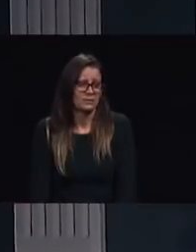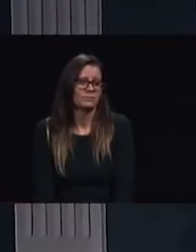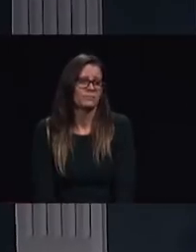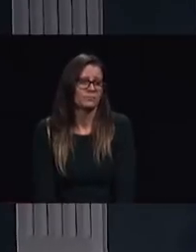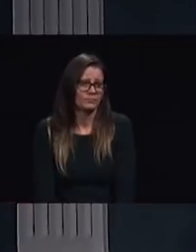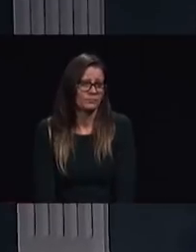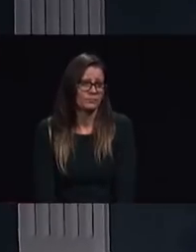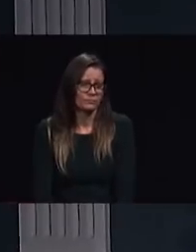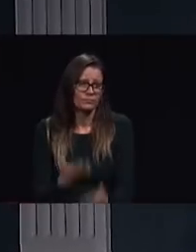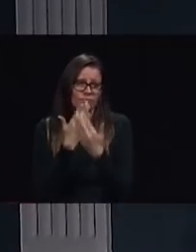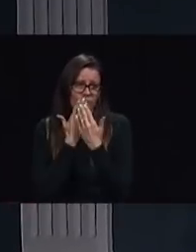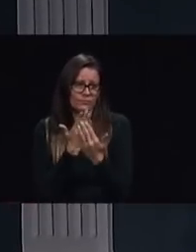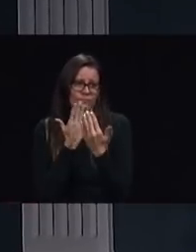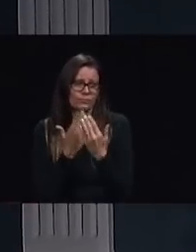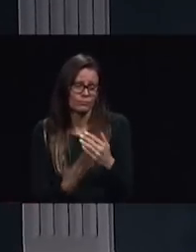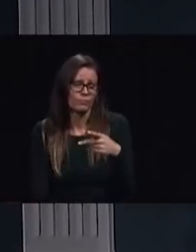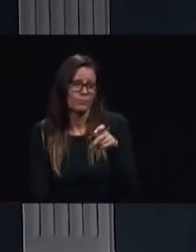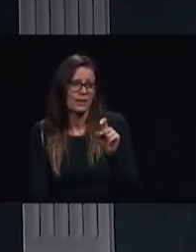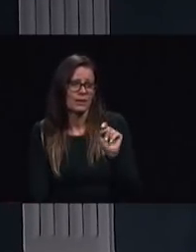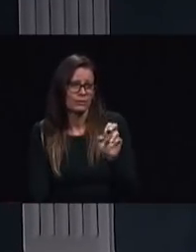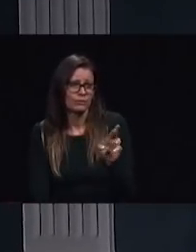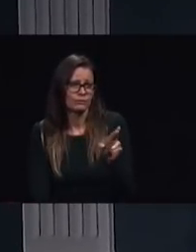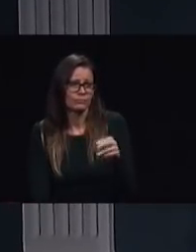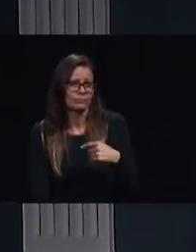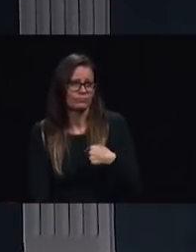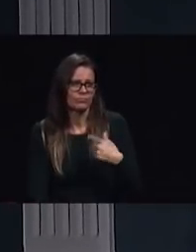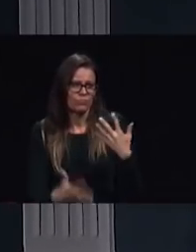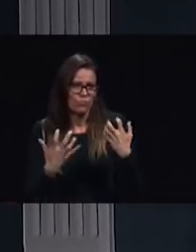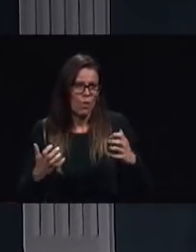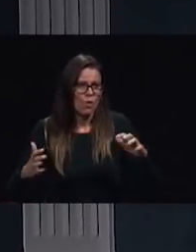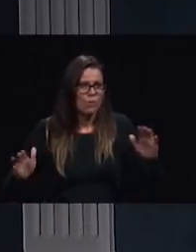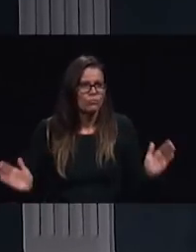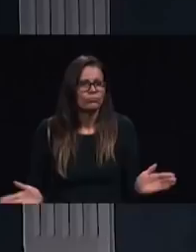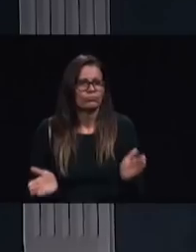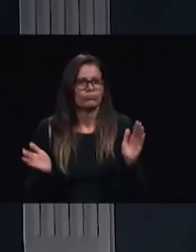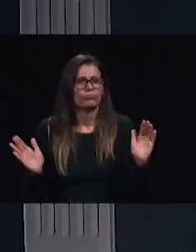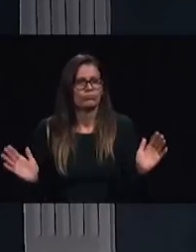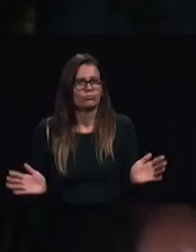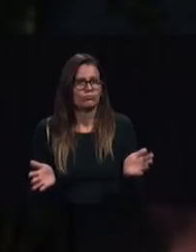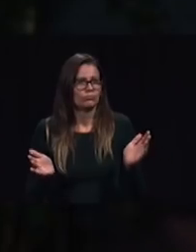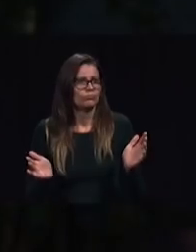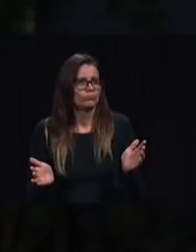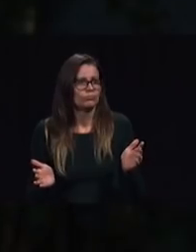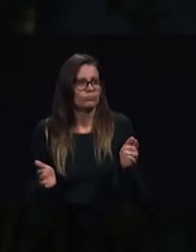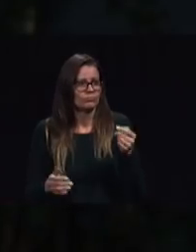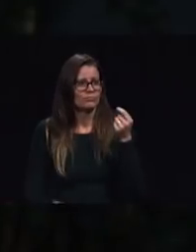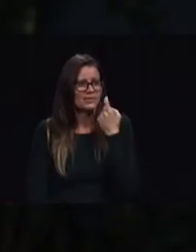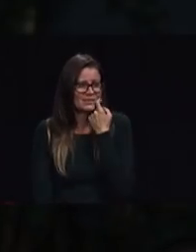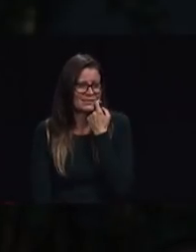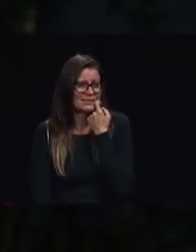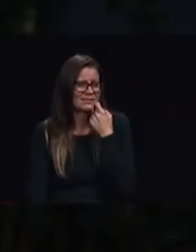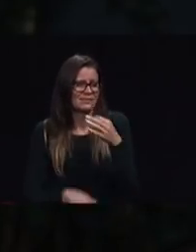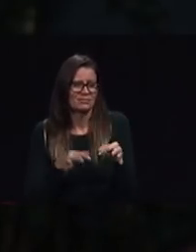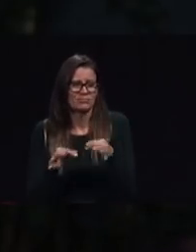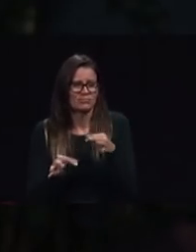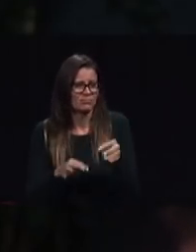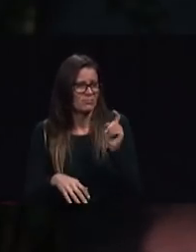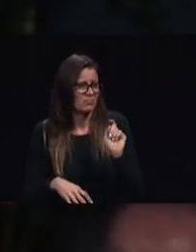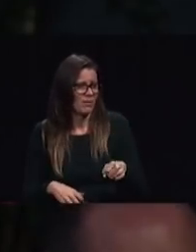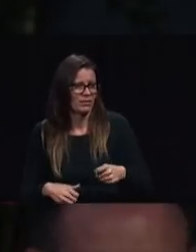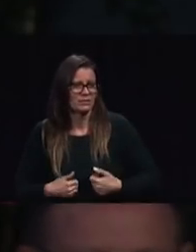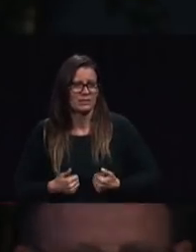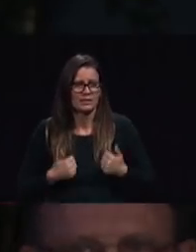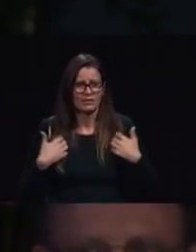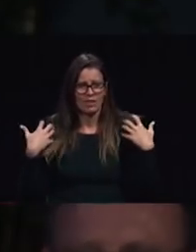let me urge you to do what Peter said live the health